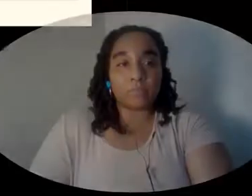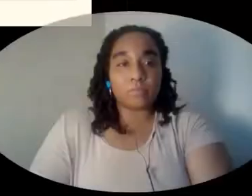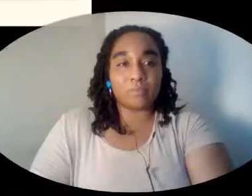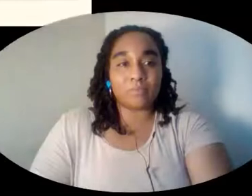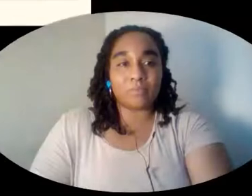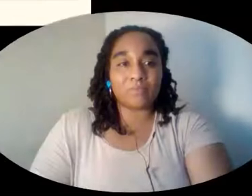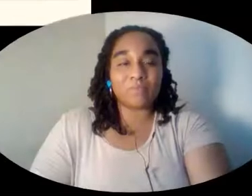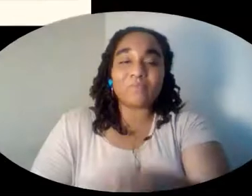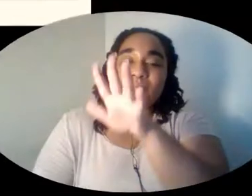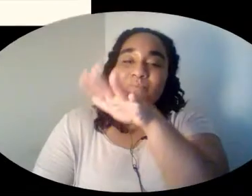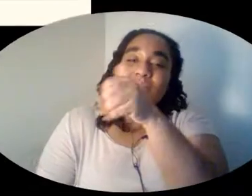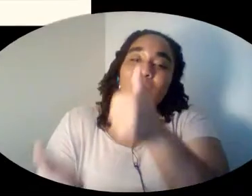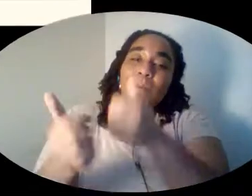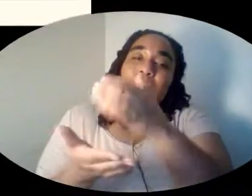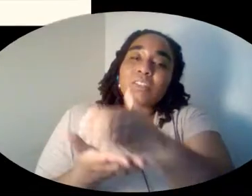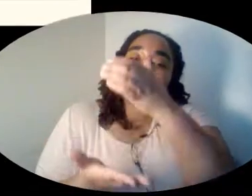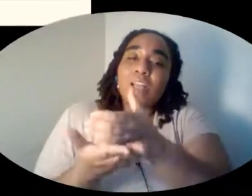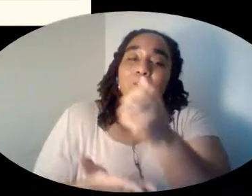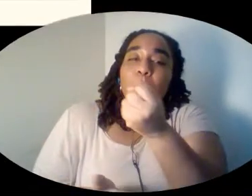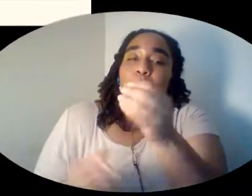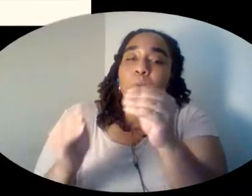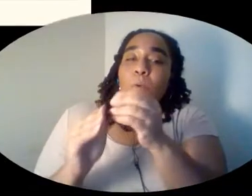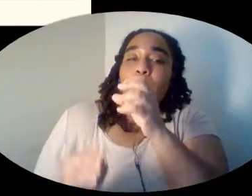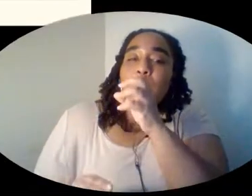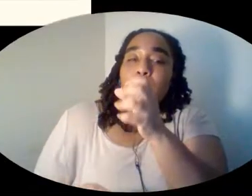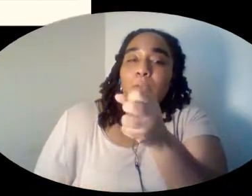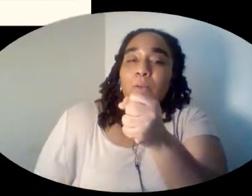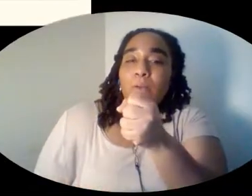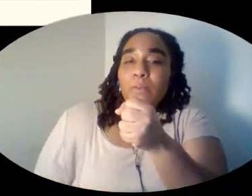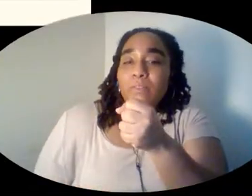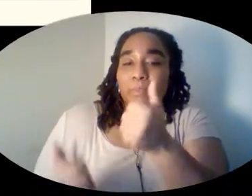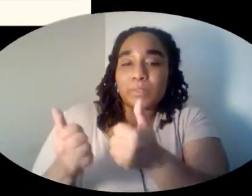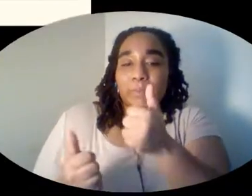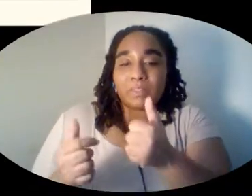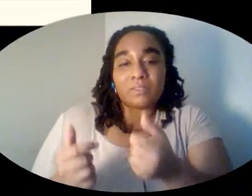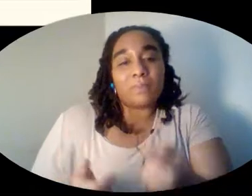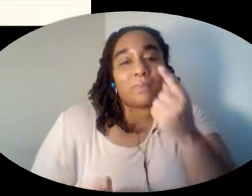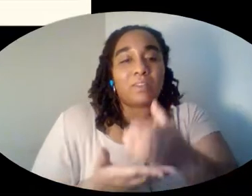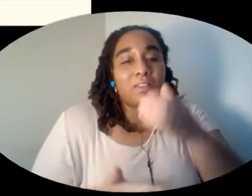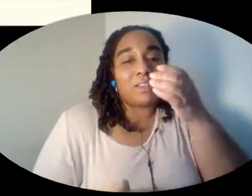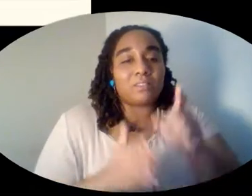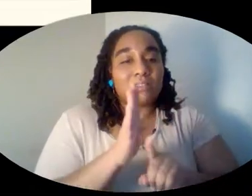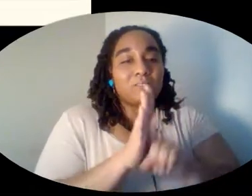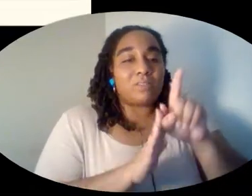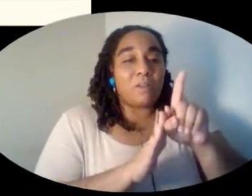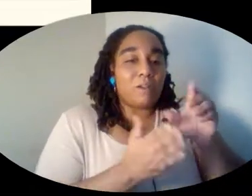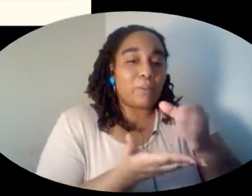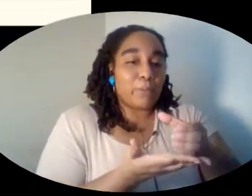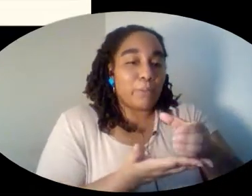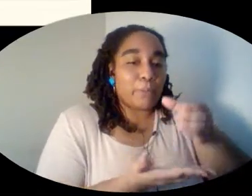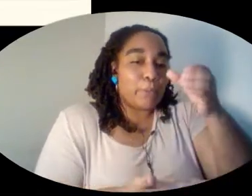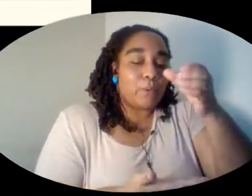Which glass do you think holds more milk, Moby? One glass is tall and skinny,